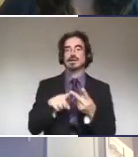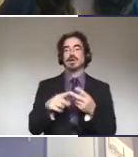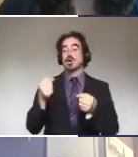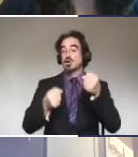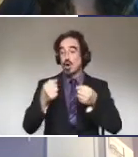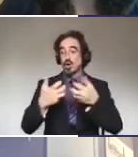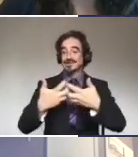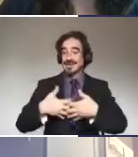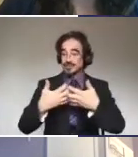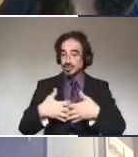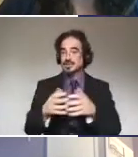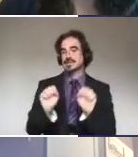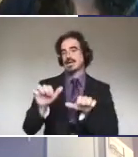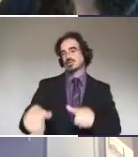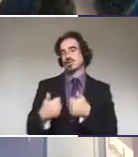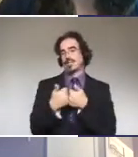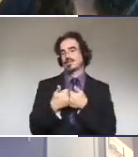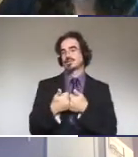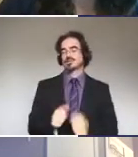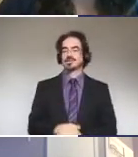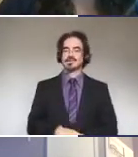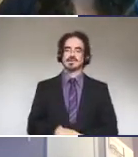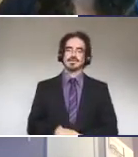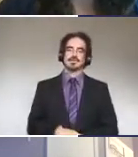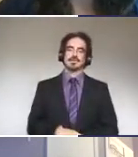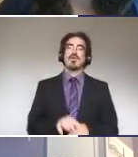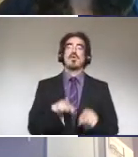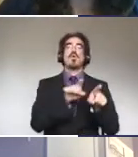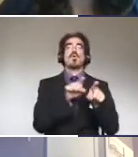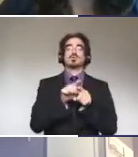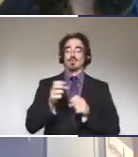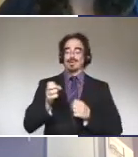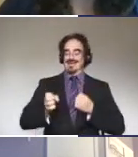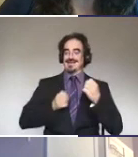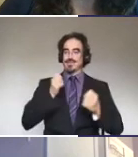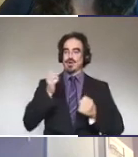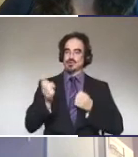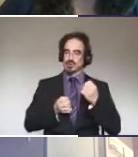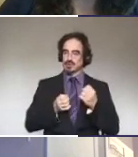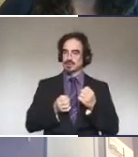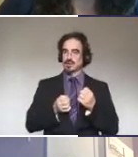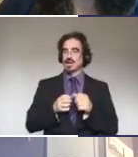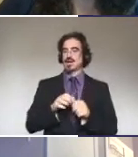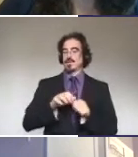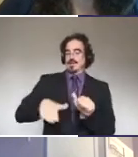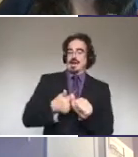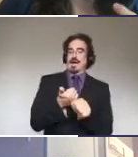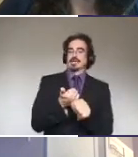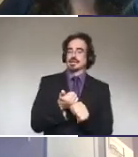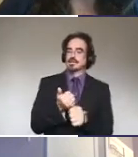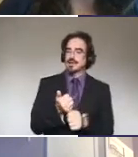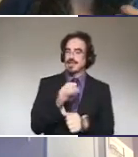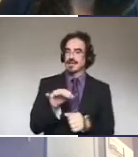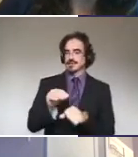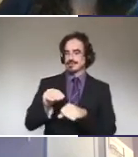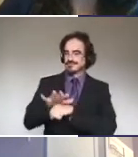difficult. And then, um, as I mentioned, the emotions and the intent are part of the speech too. And you